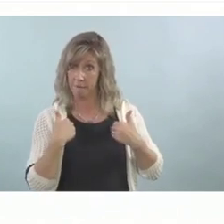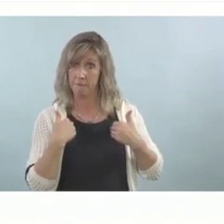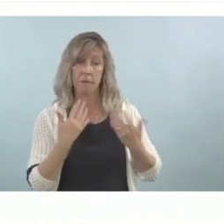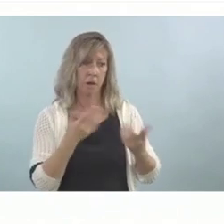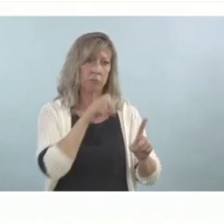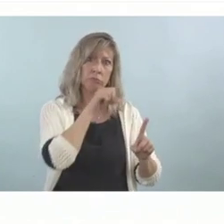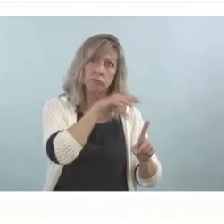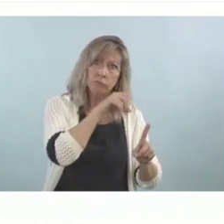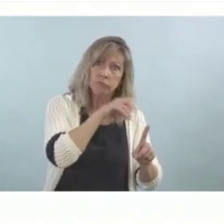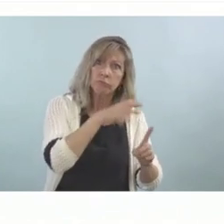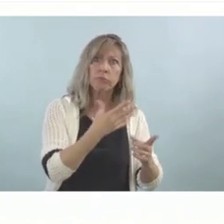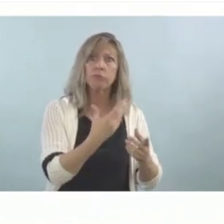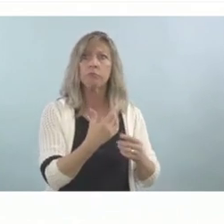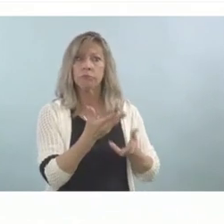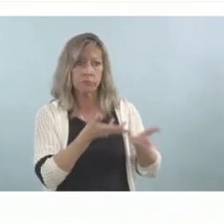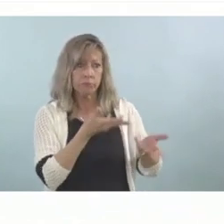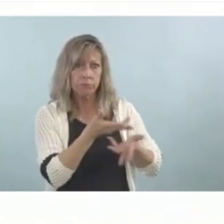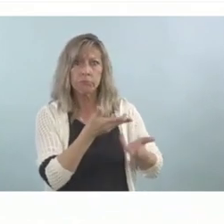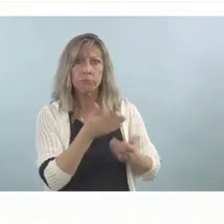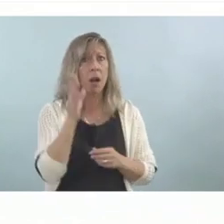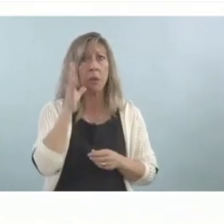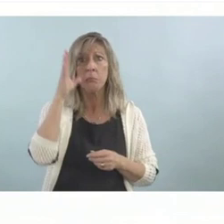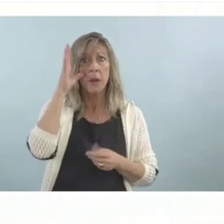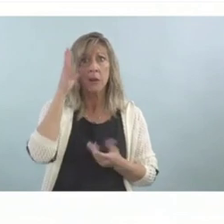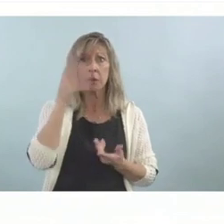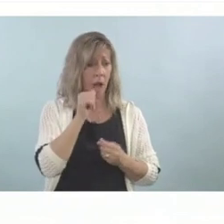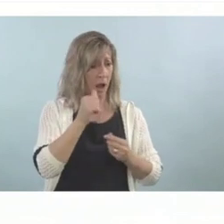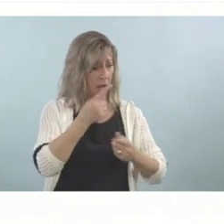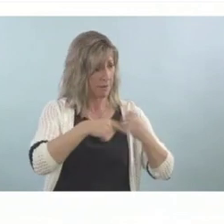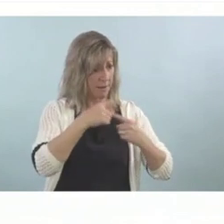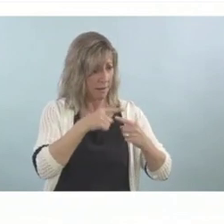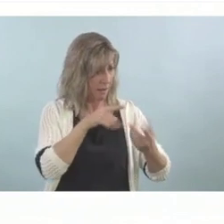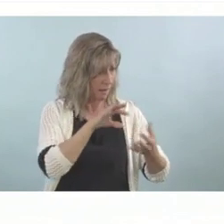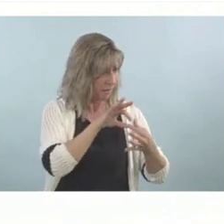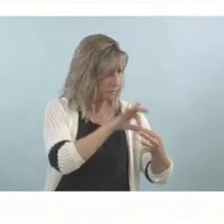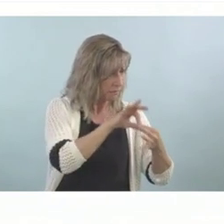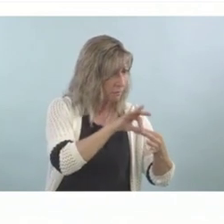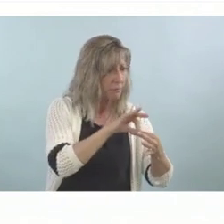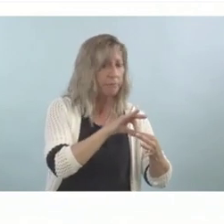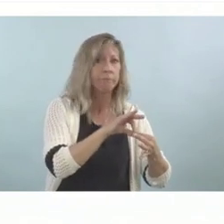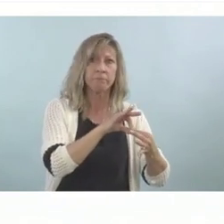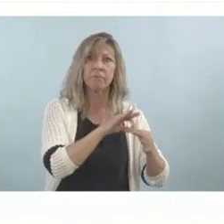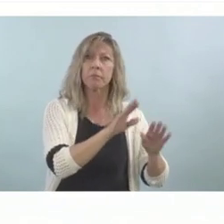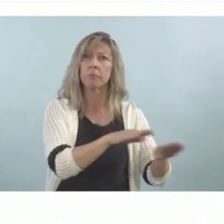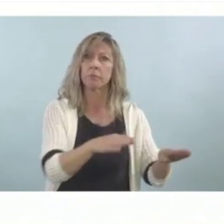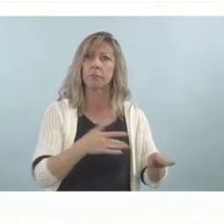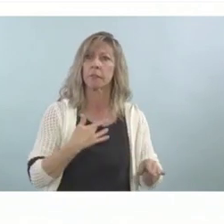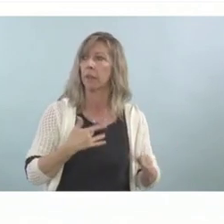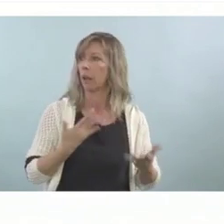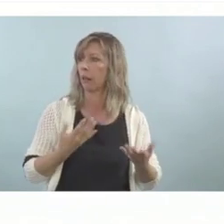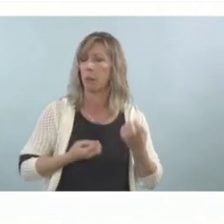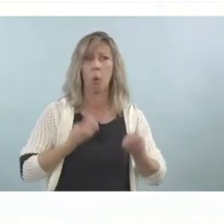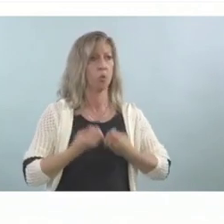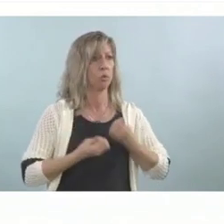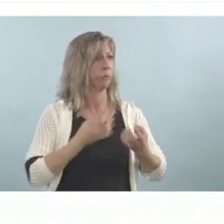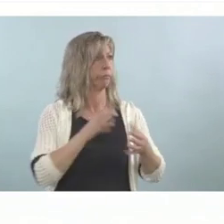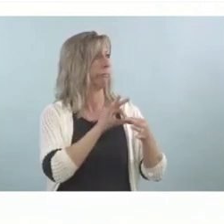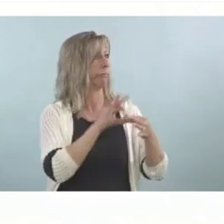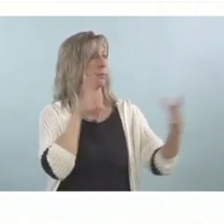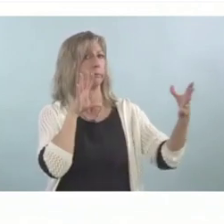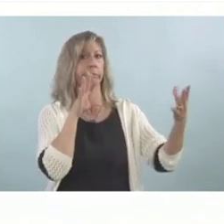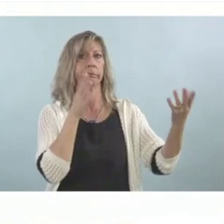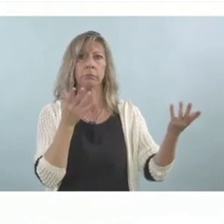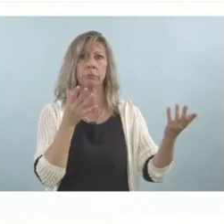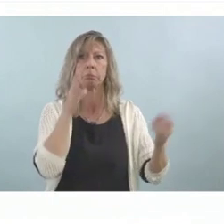if their parents are not signing and making clear efforts to connect with them, they feel, they feel emotionally disconnected from their parents.